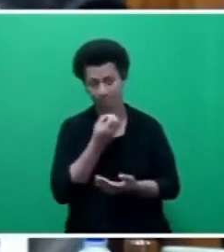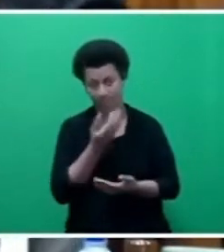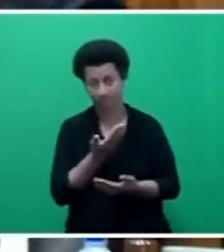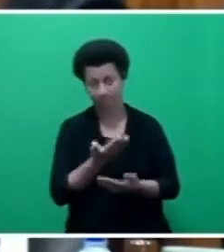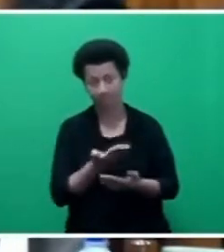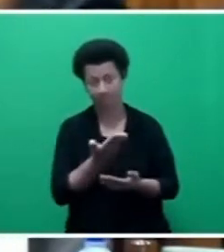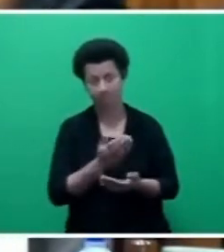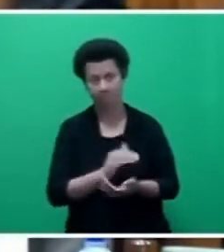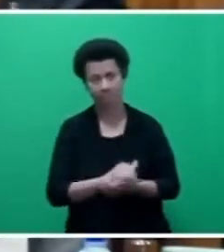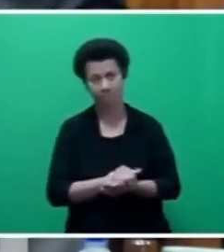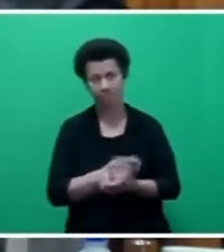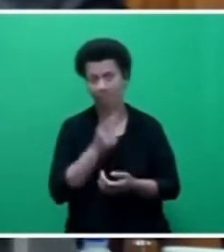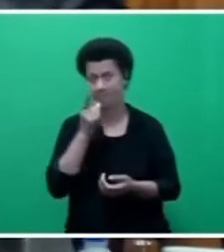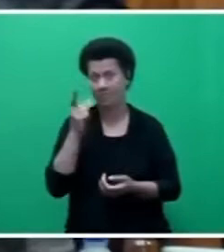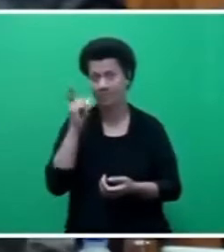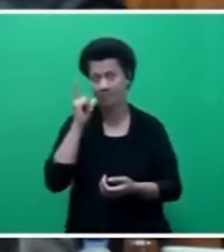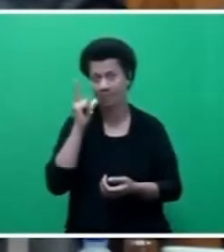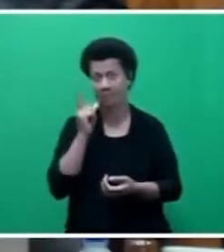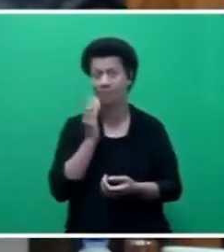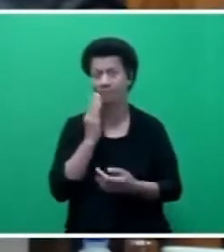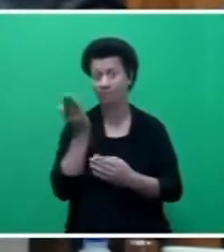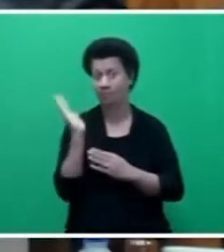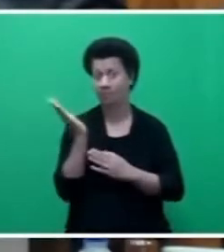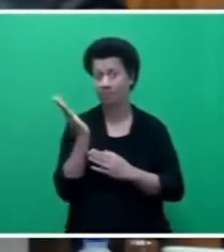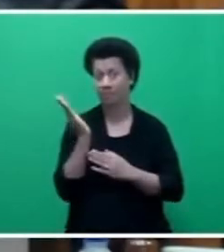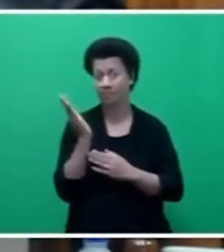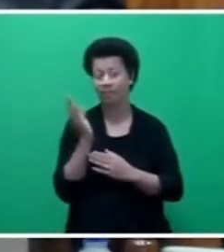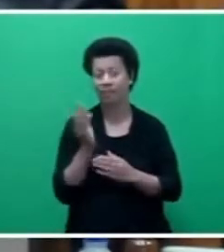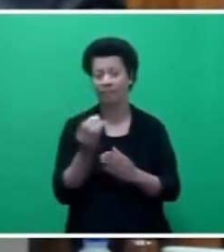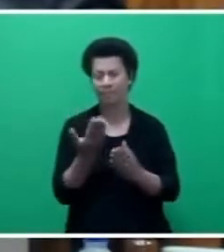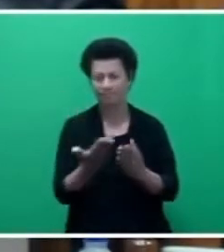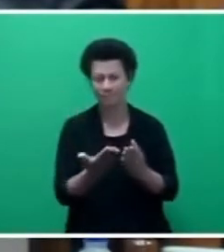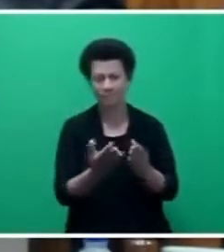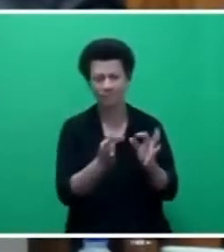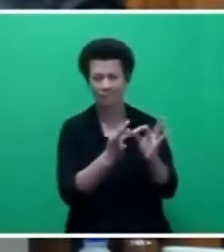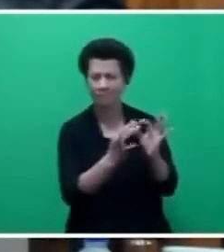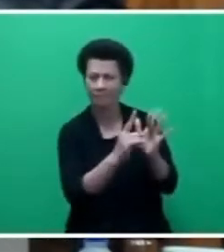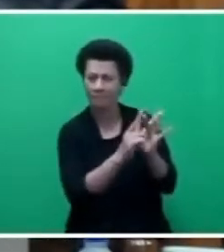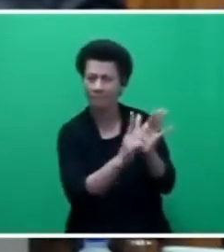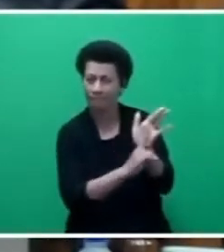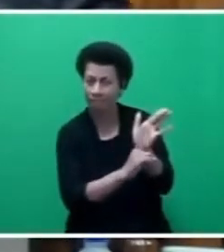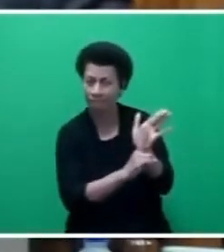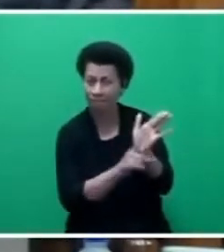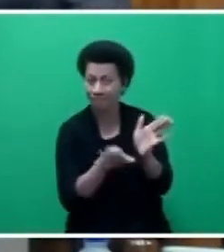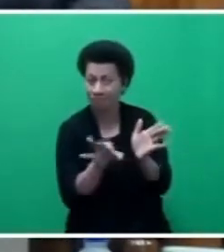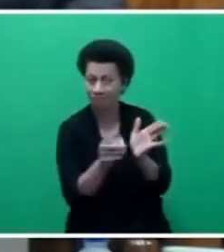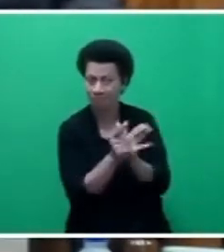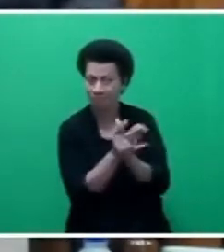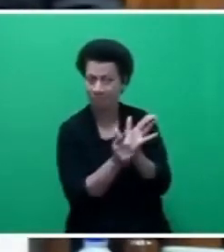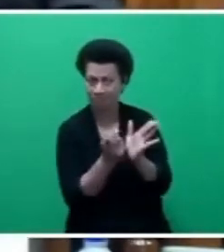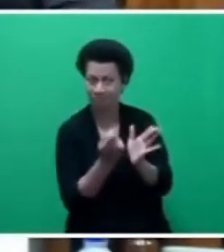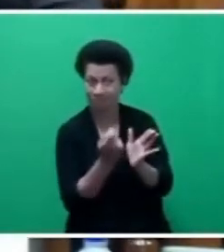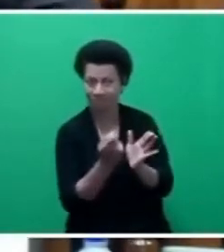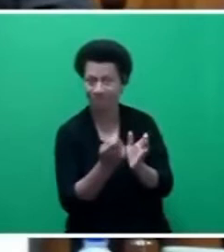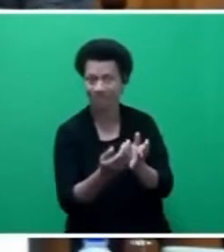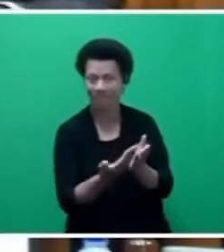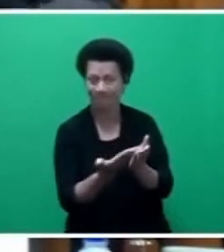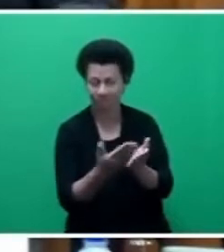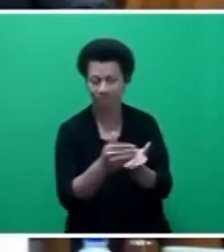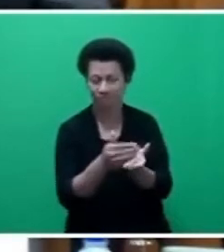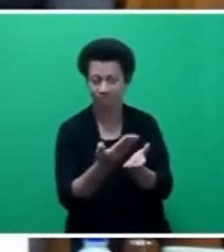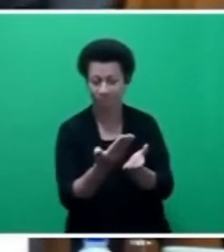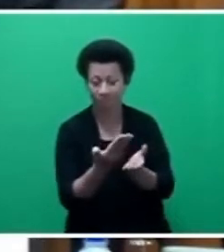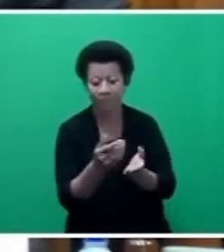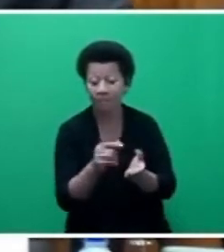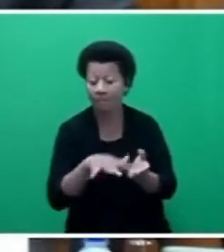discussed yesterday when presenting this particular bill to Parliament, Mr. Speaker, sir, this seeks to regularise a